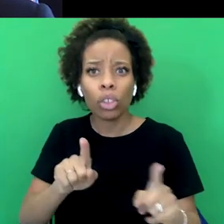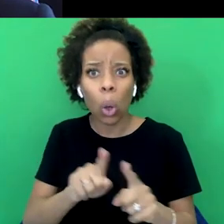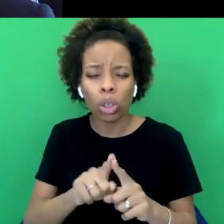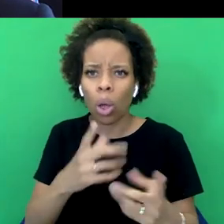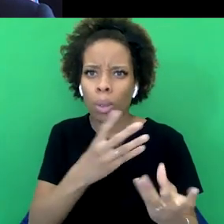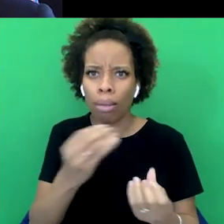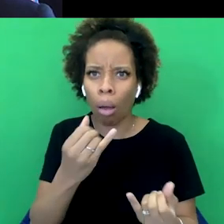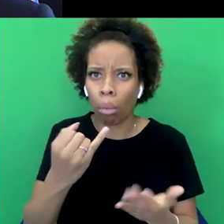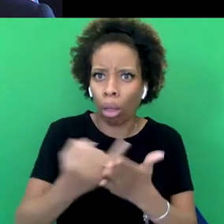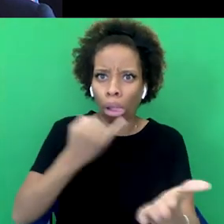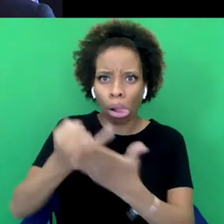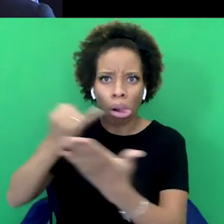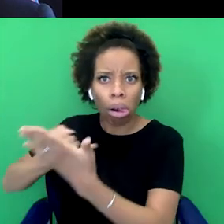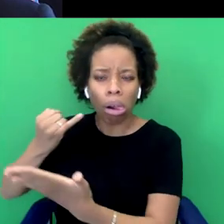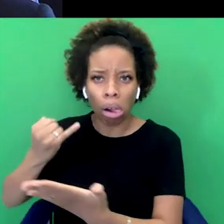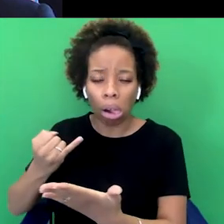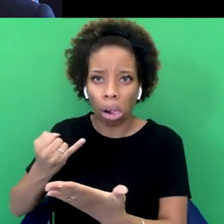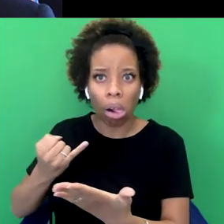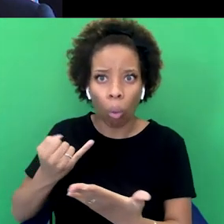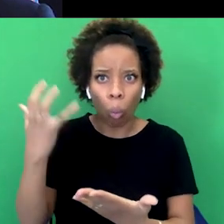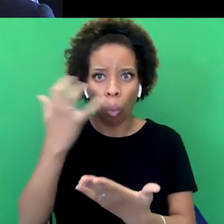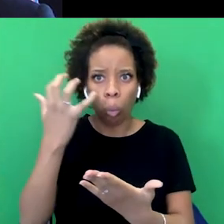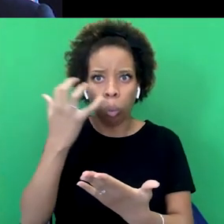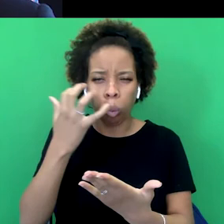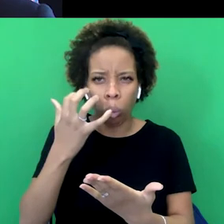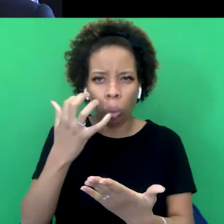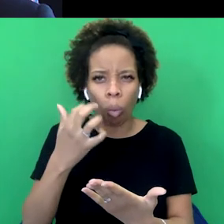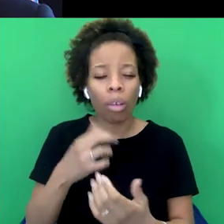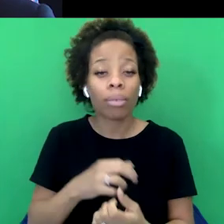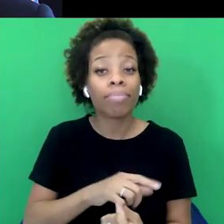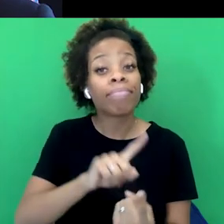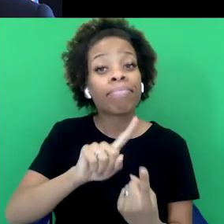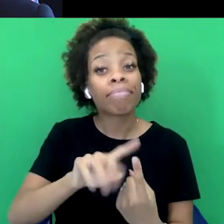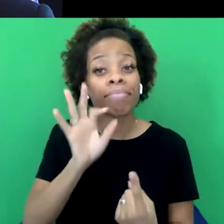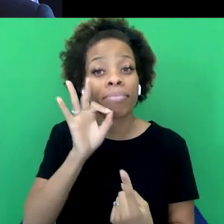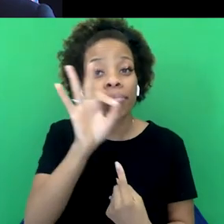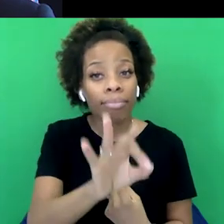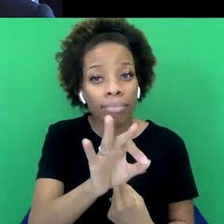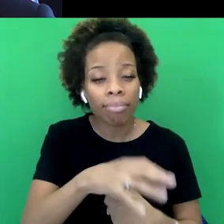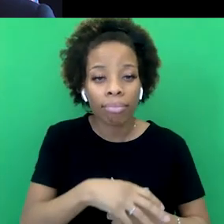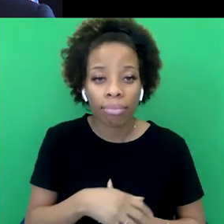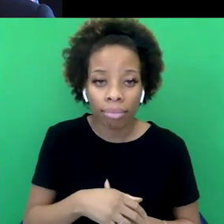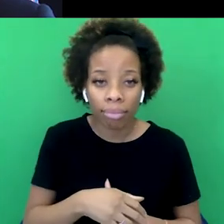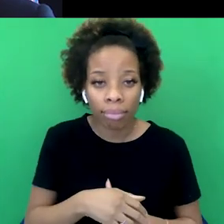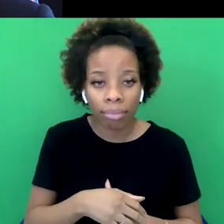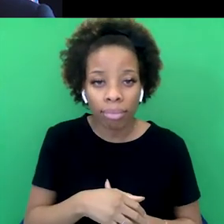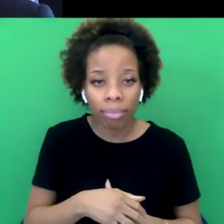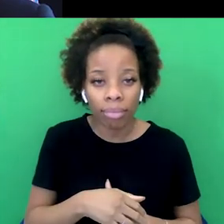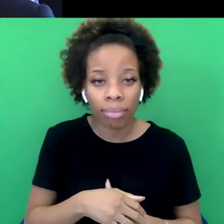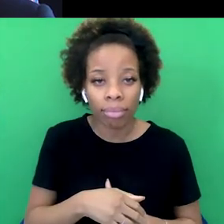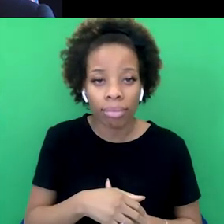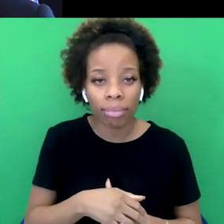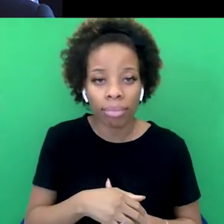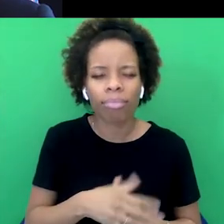had from others. My first question is, do you think, just to come at this from where we started